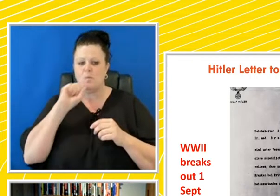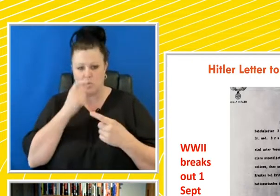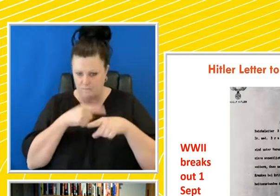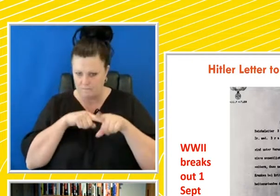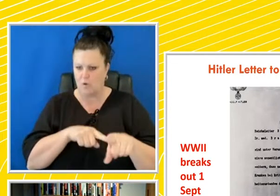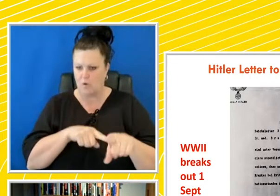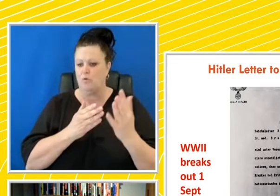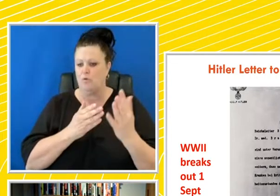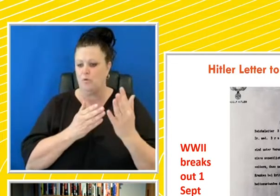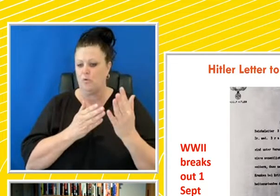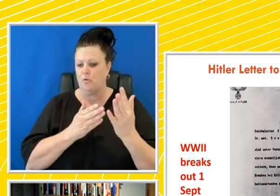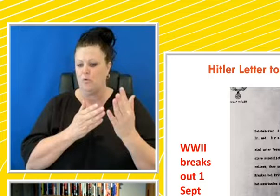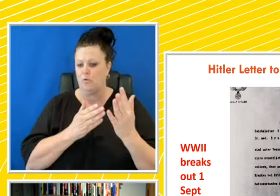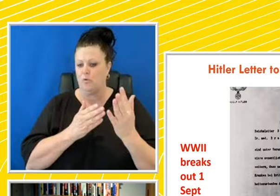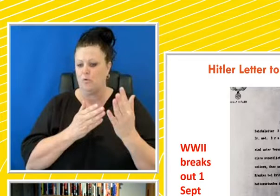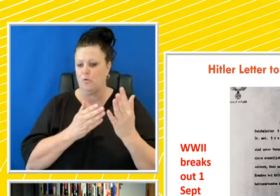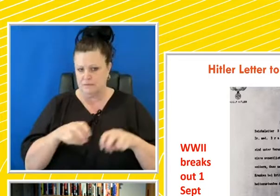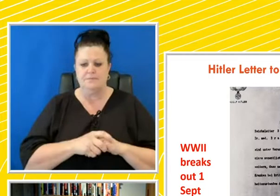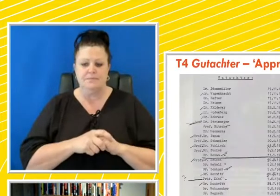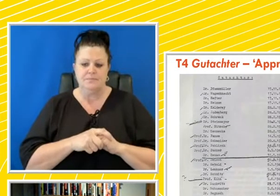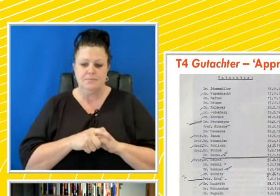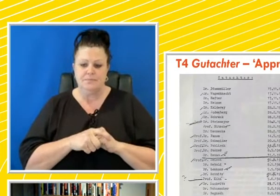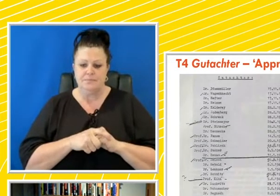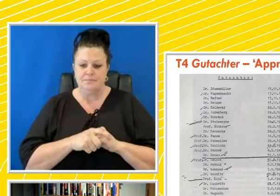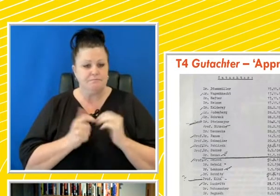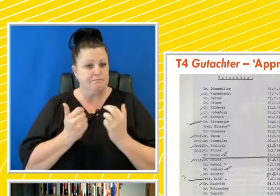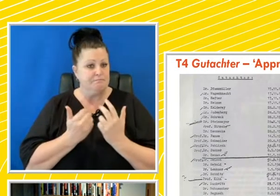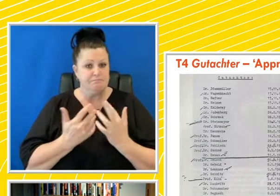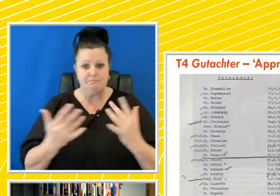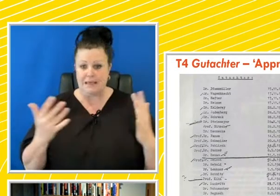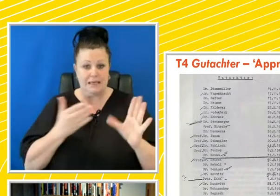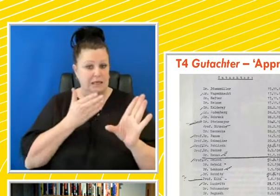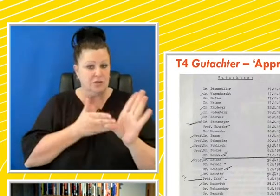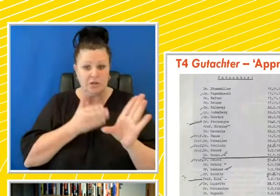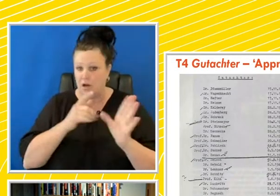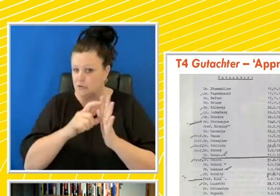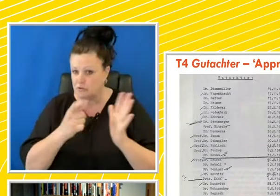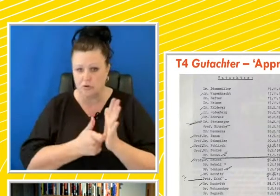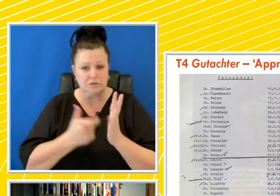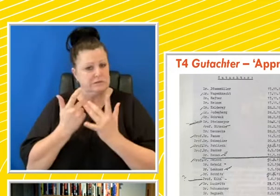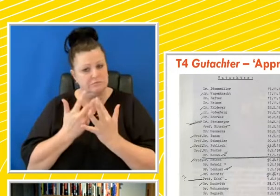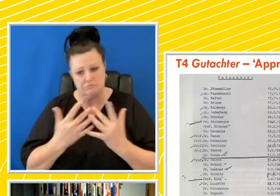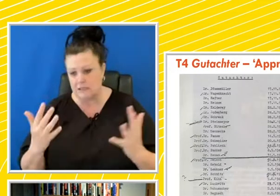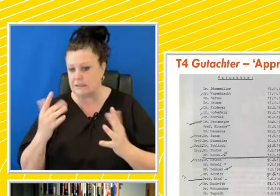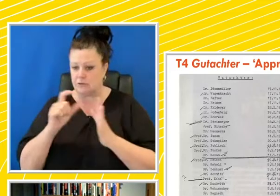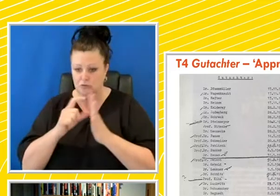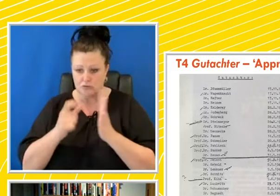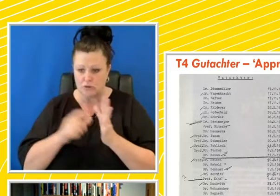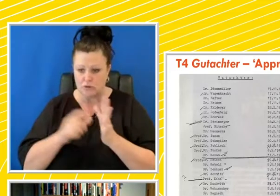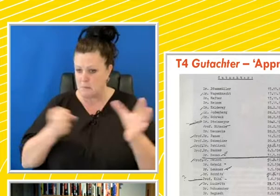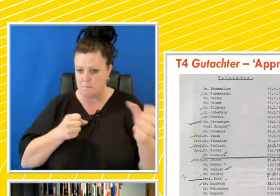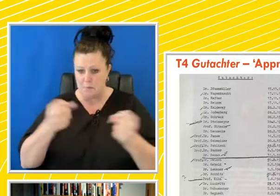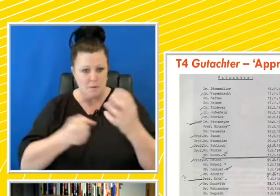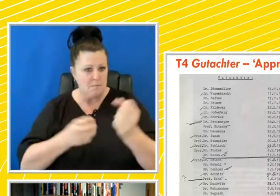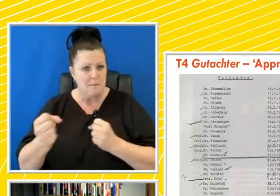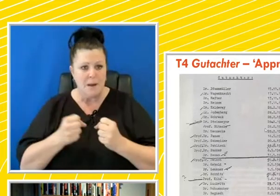action. Numerous psychiatrists, numerous doctors are appointed. This